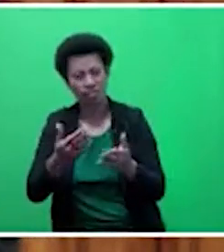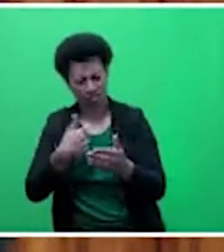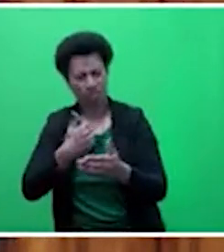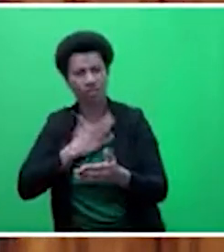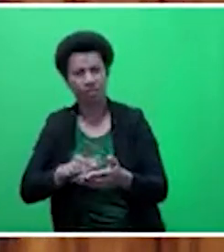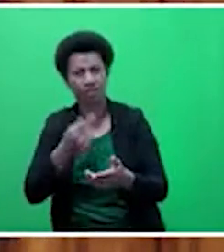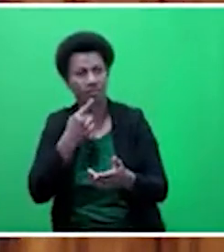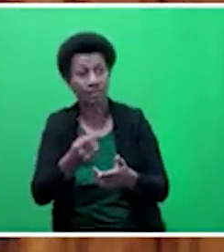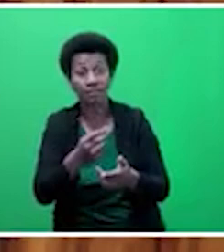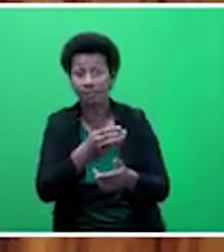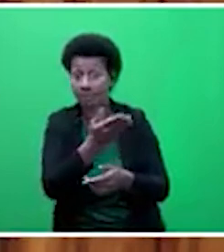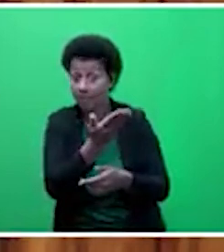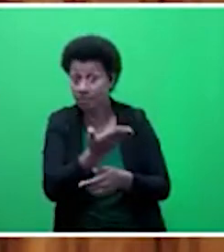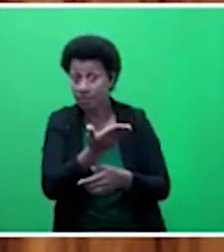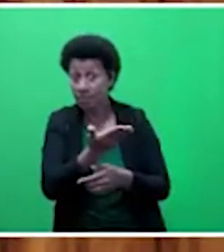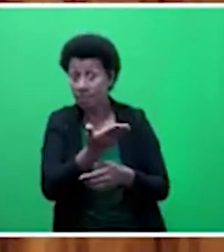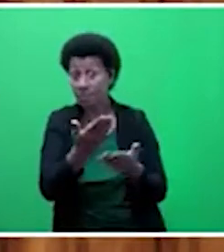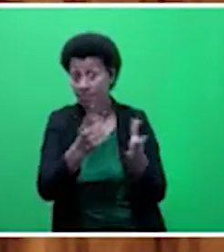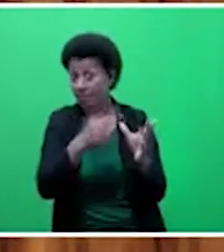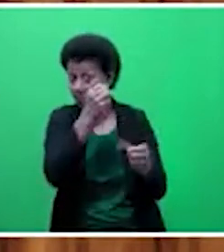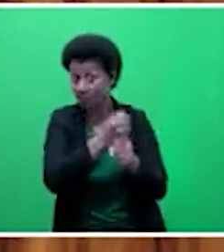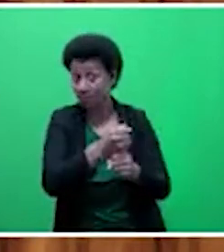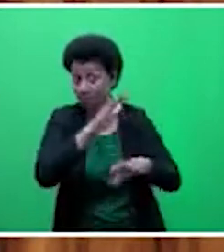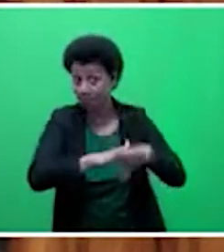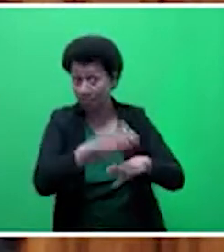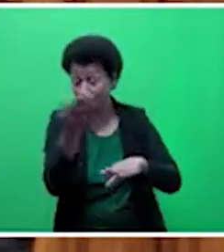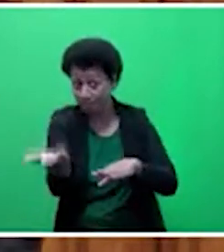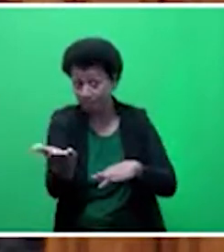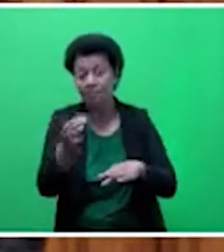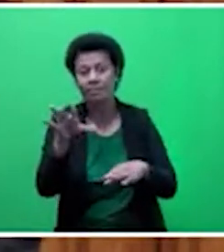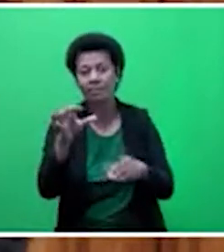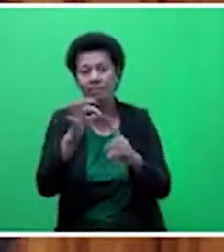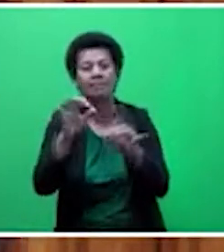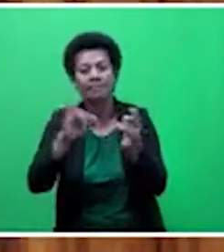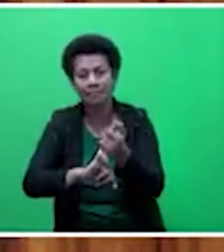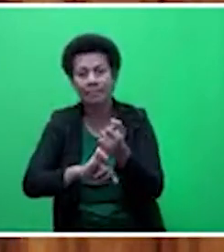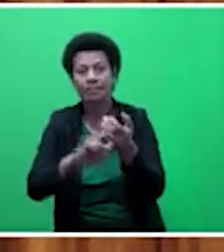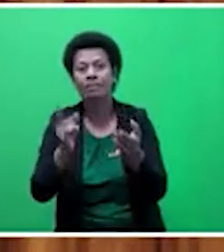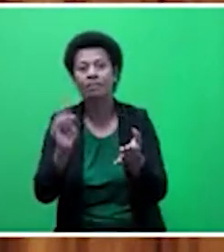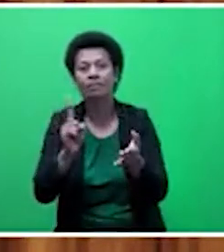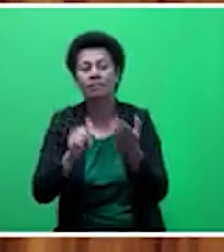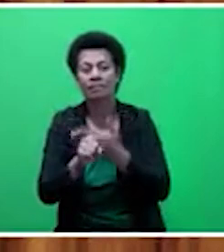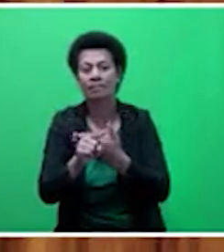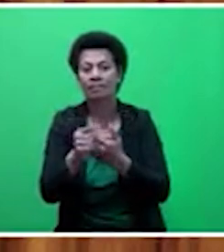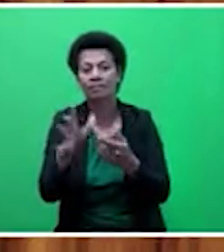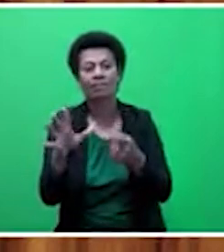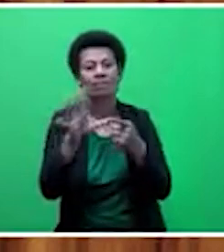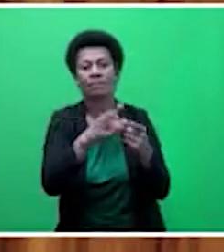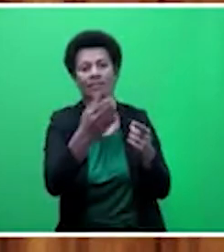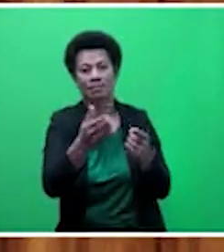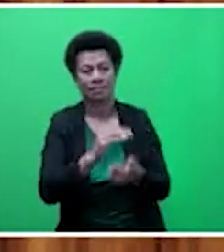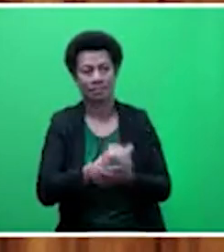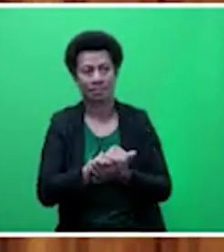them political. He gets his Permanent Secretary... He gets his Permanent Secretary to respond to politicians. I